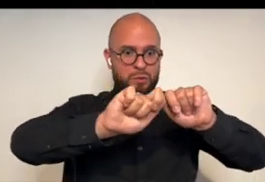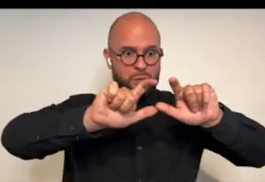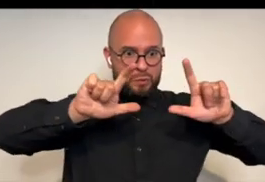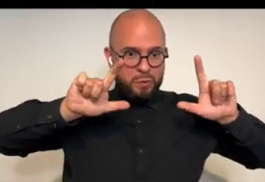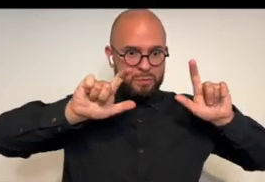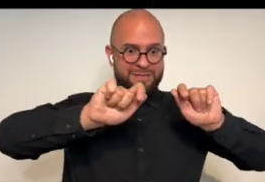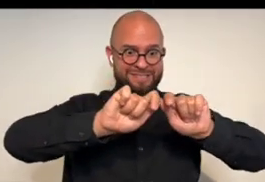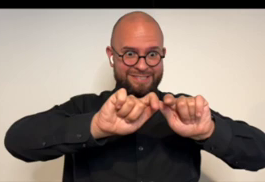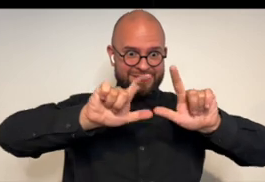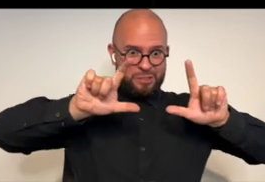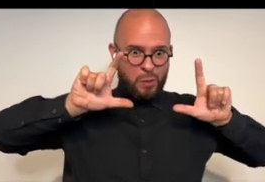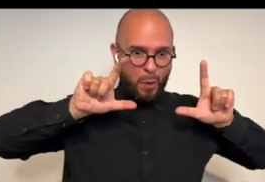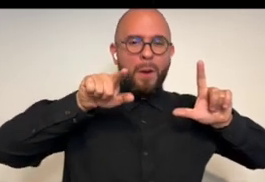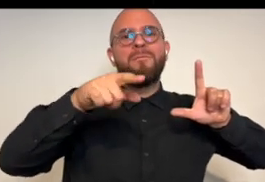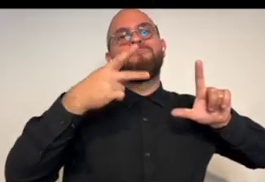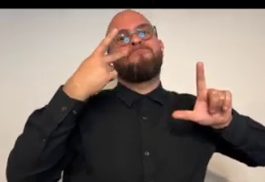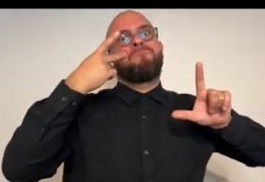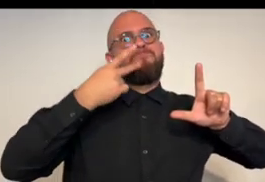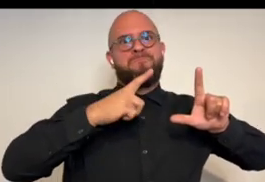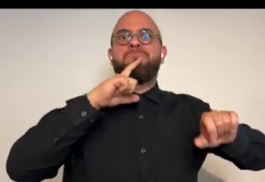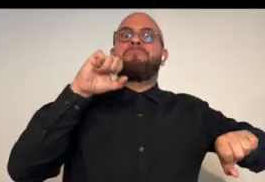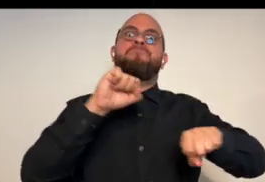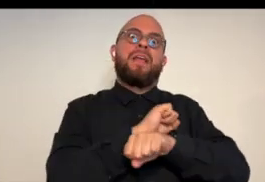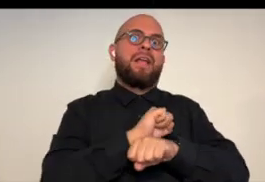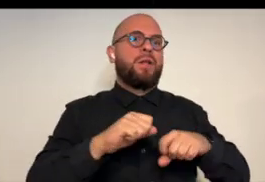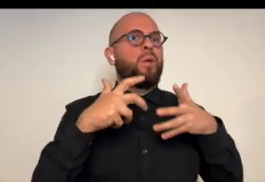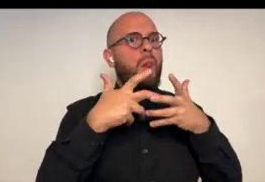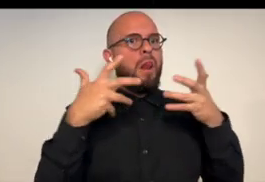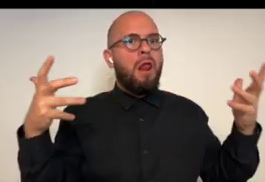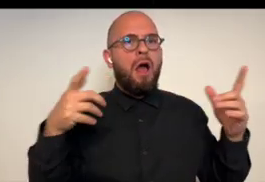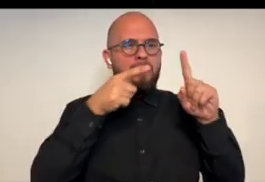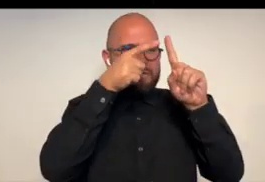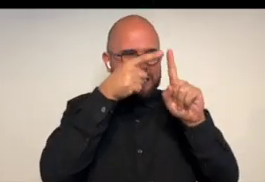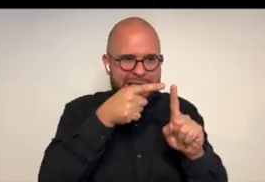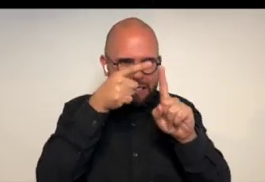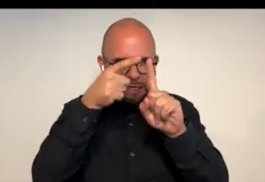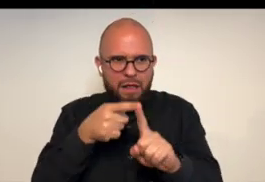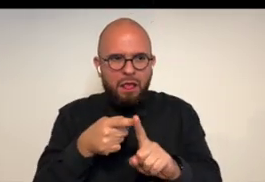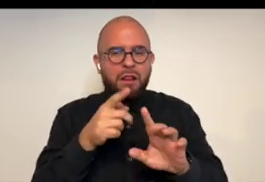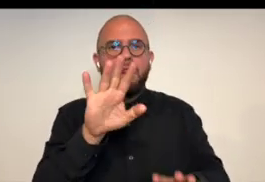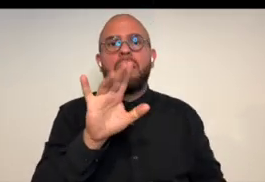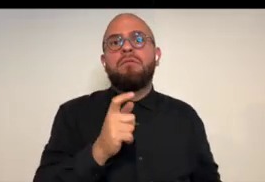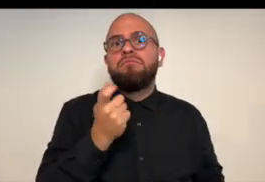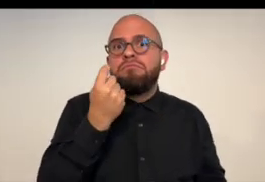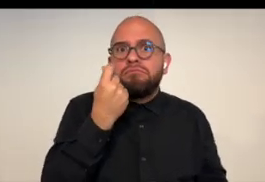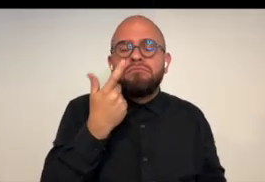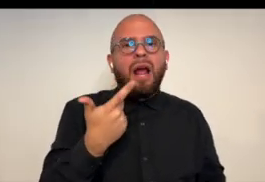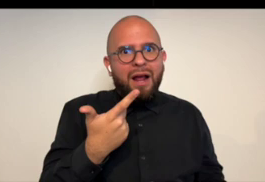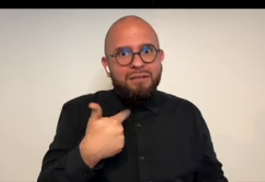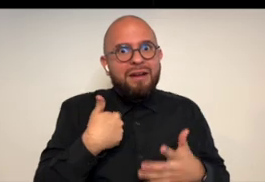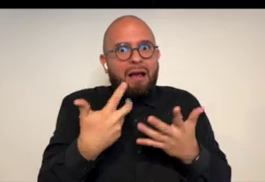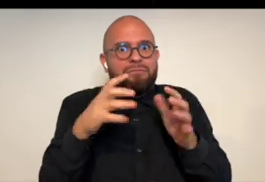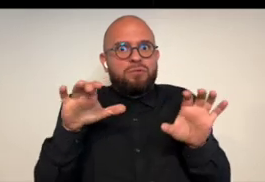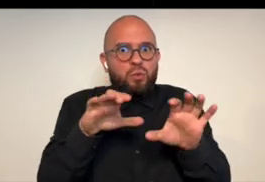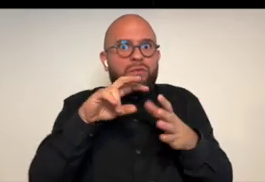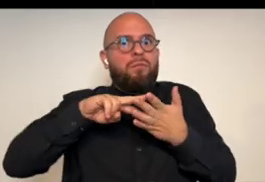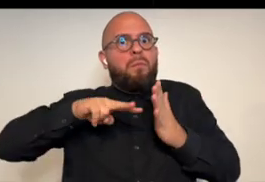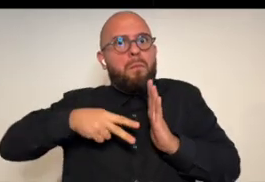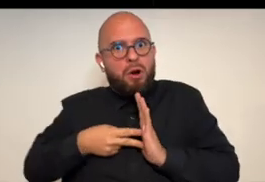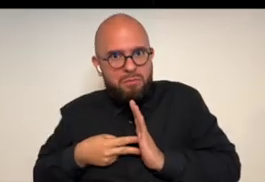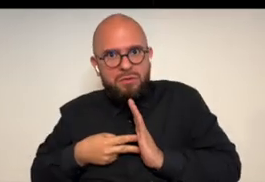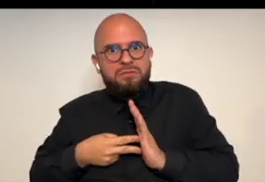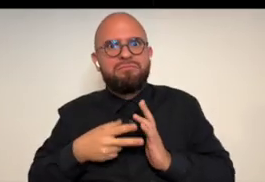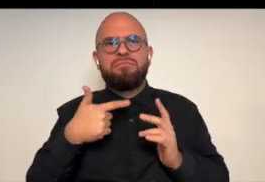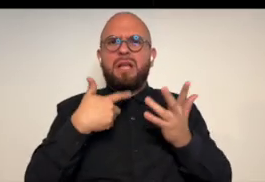further you can see that i and if you zoom in you can see um there's actually far more detail and that's kind of